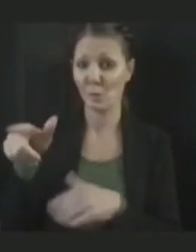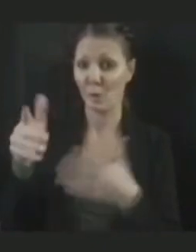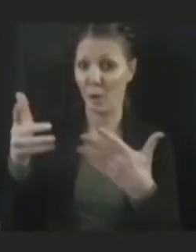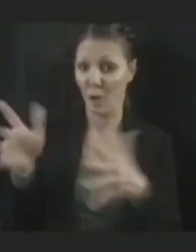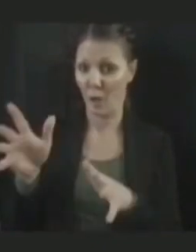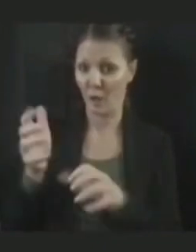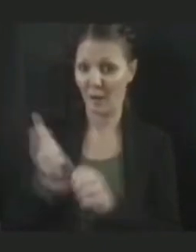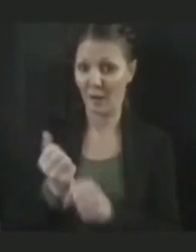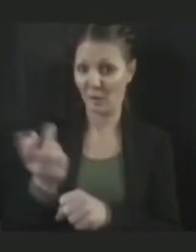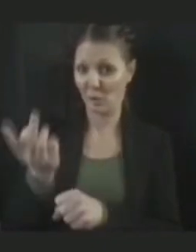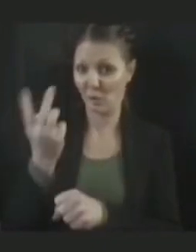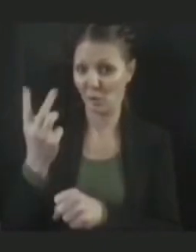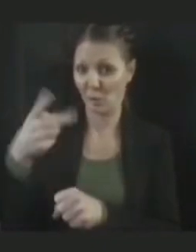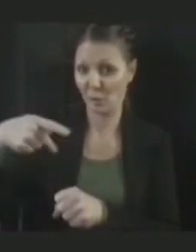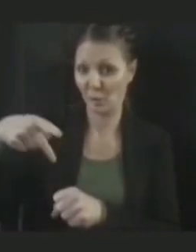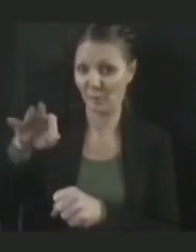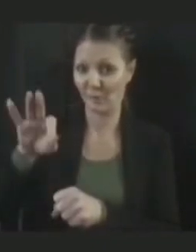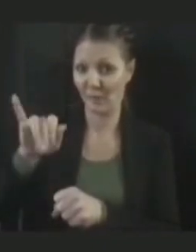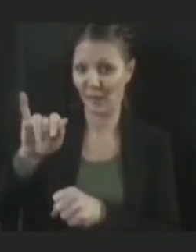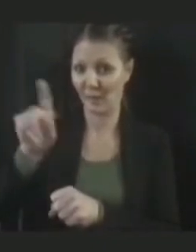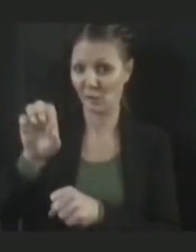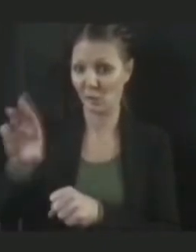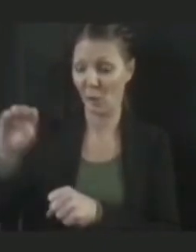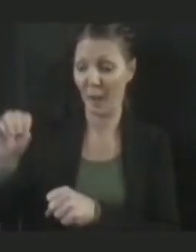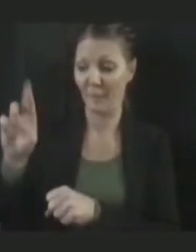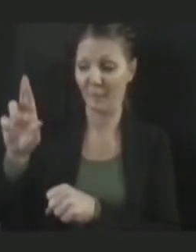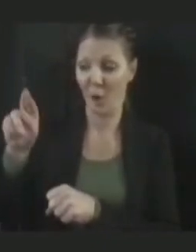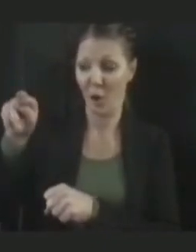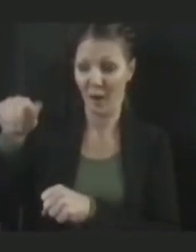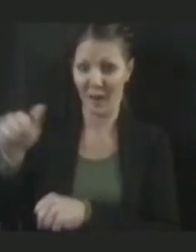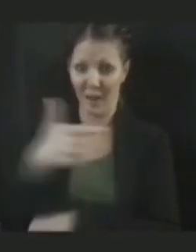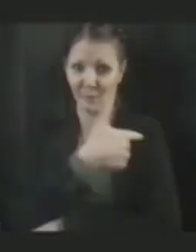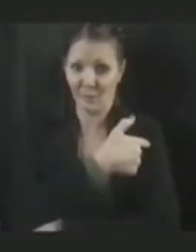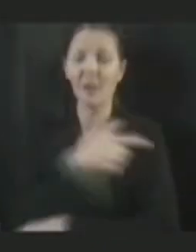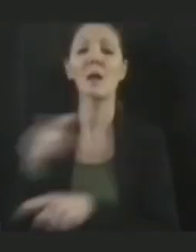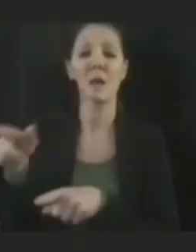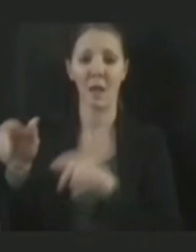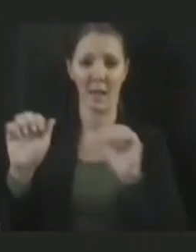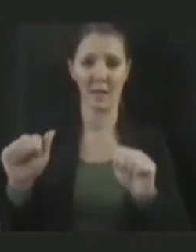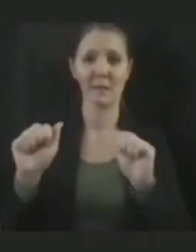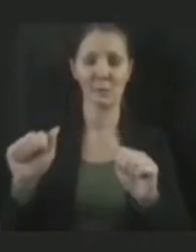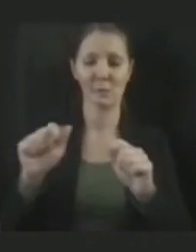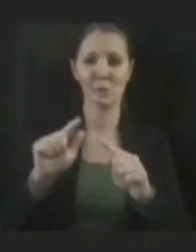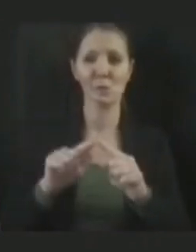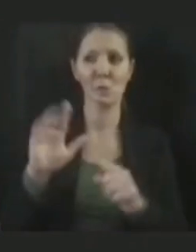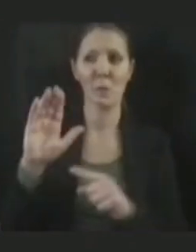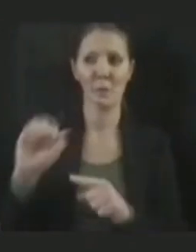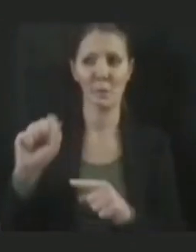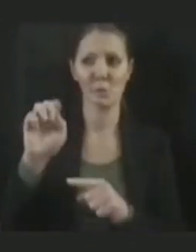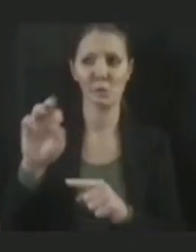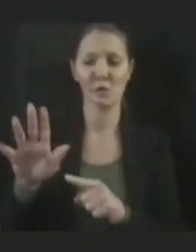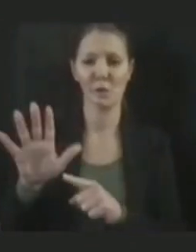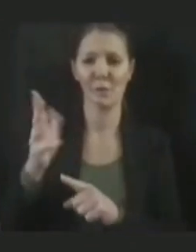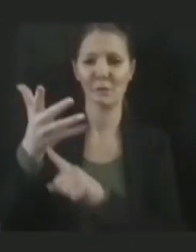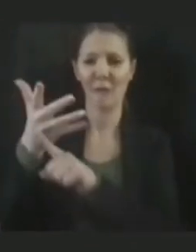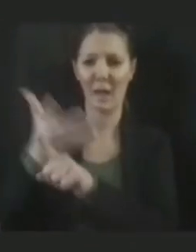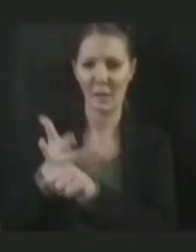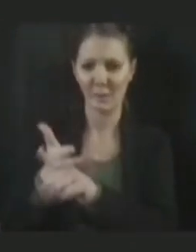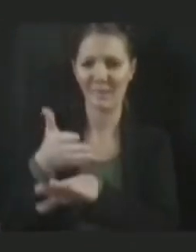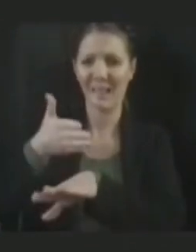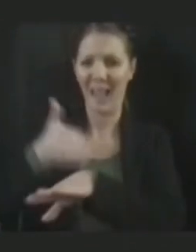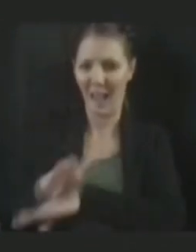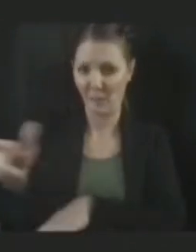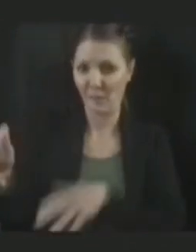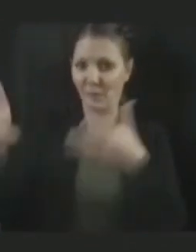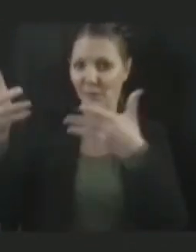doses of the Pfizer mRNA vaccine are eligible to be boosted five months after their second dose of vaccine.